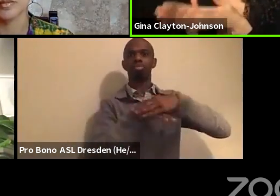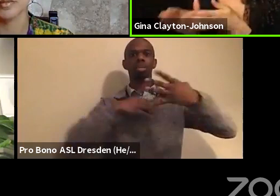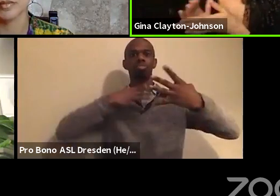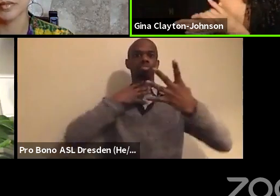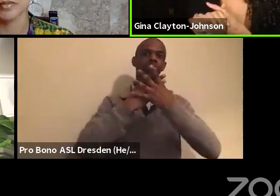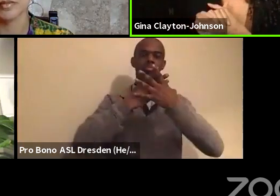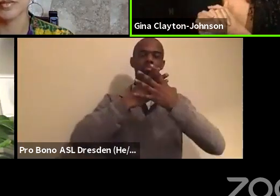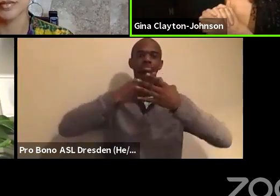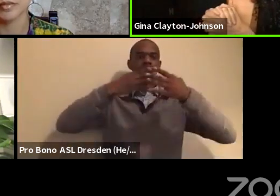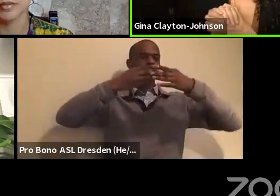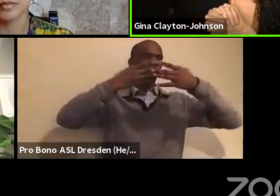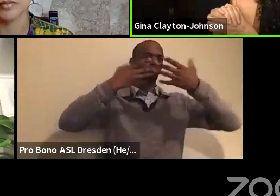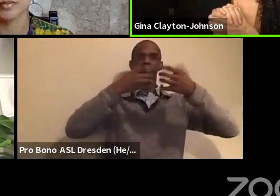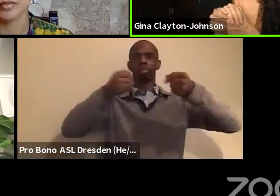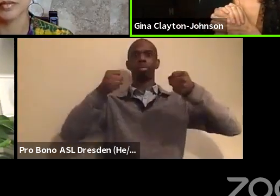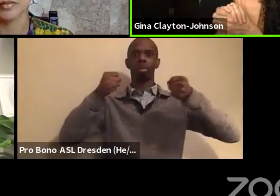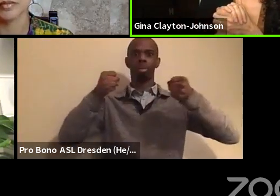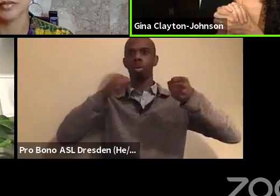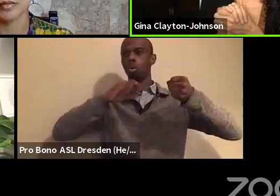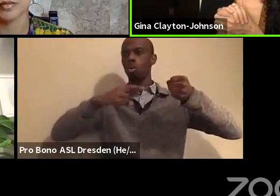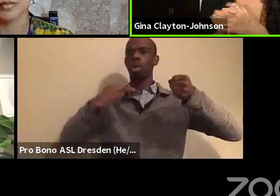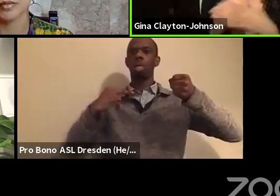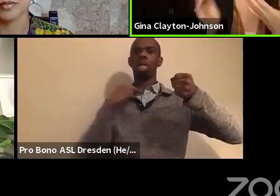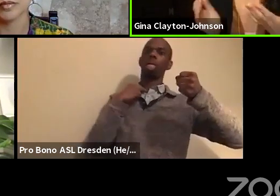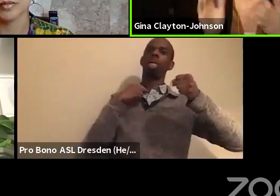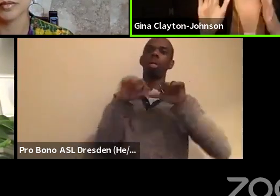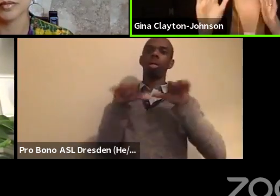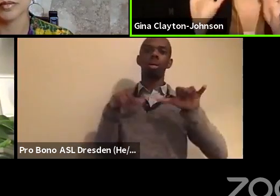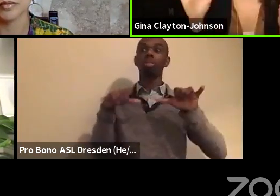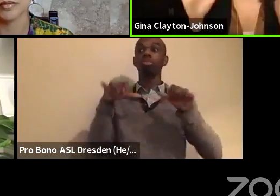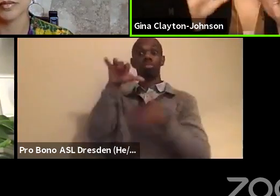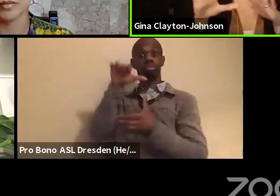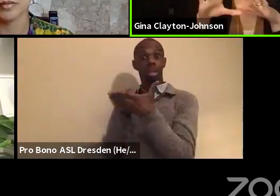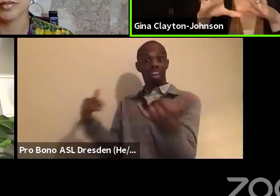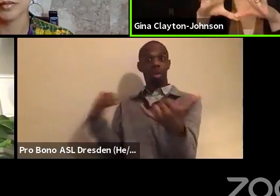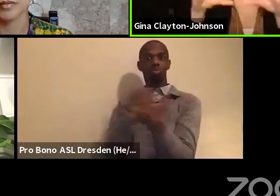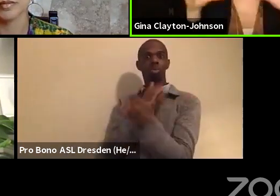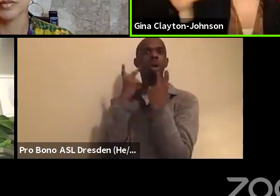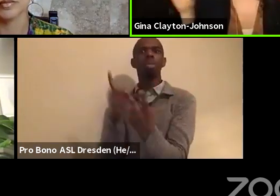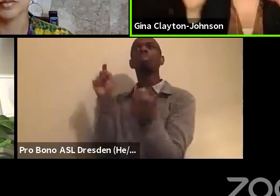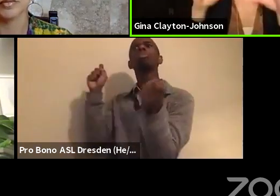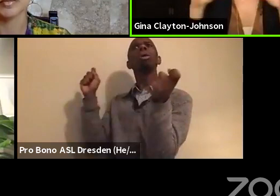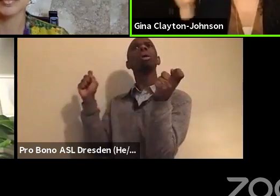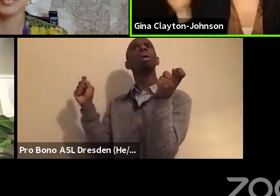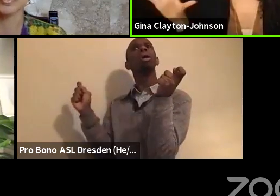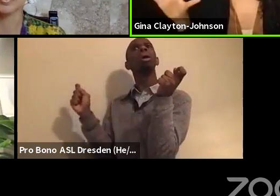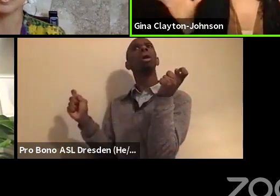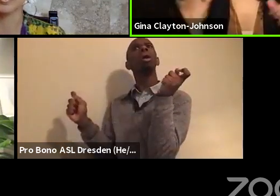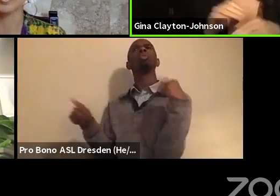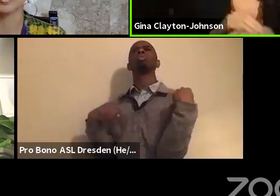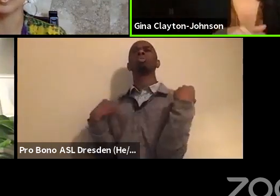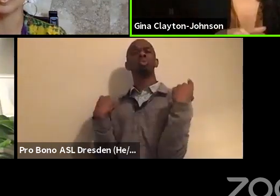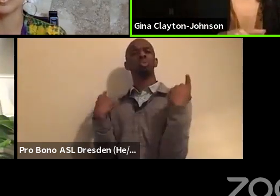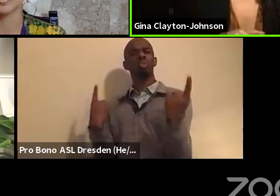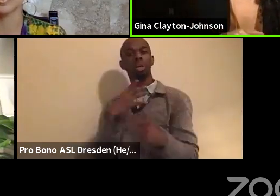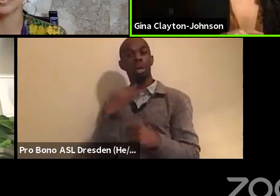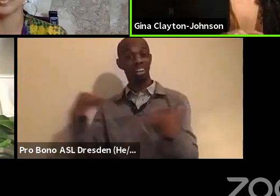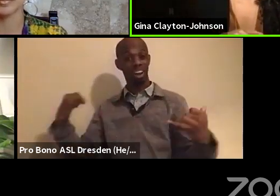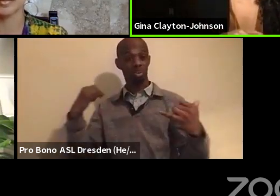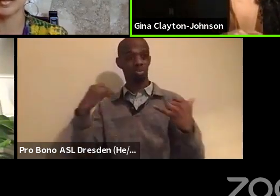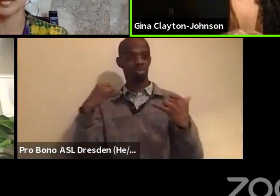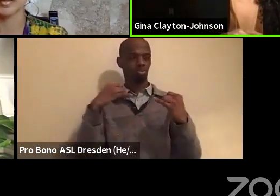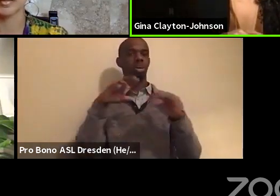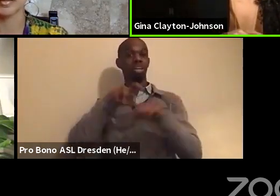thing in terms of making investments and alternatives. And what was happening on, as you know, kind of the national conversation took hold